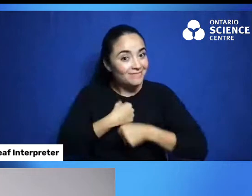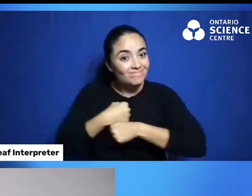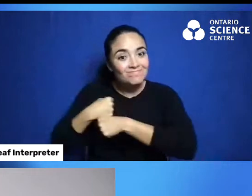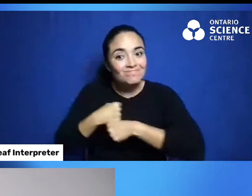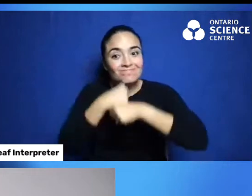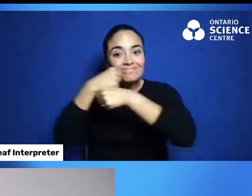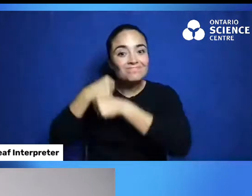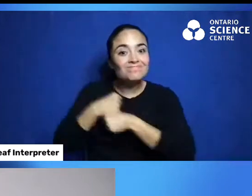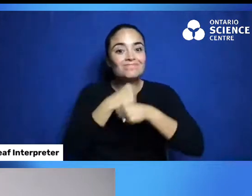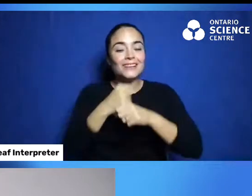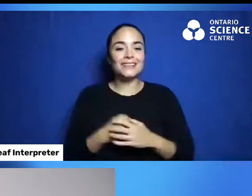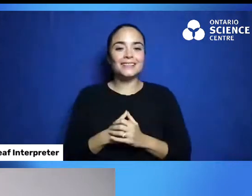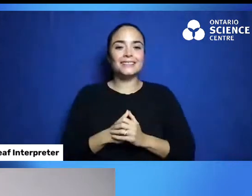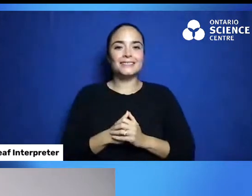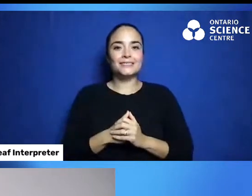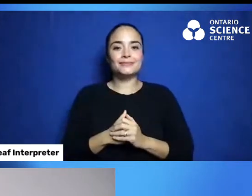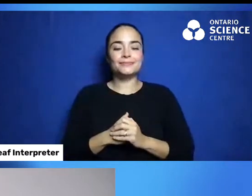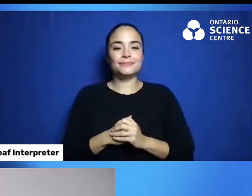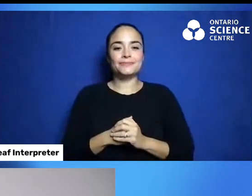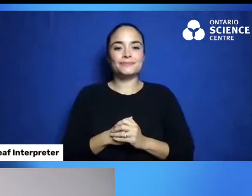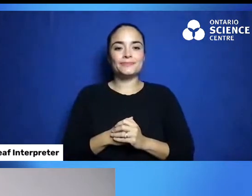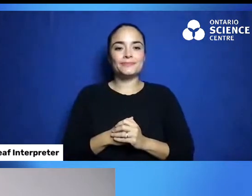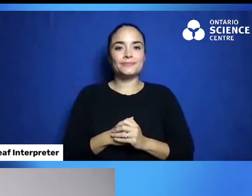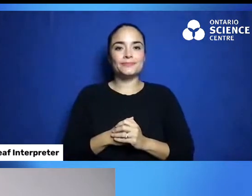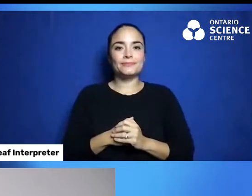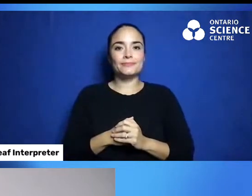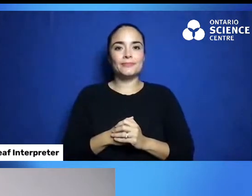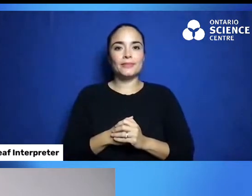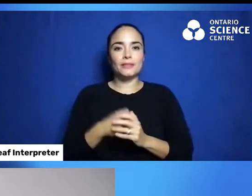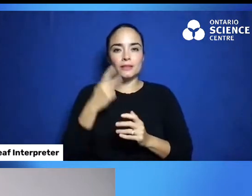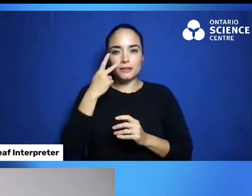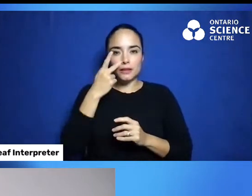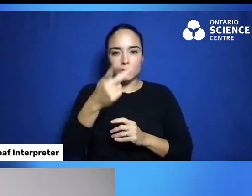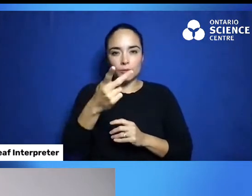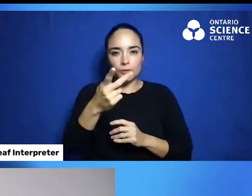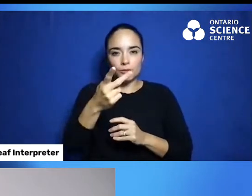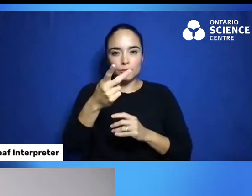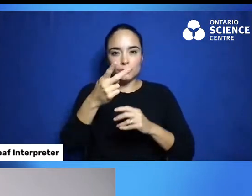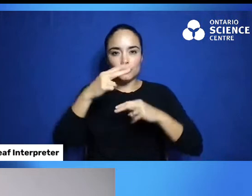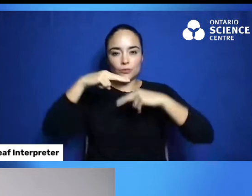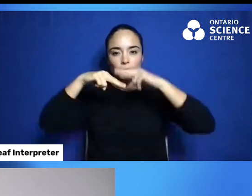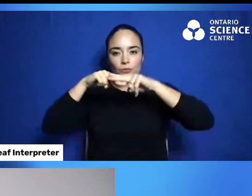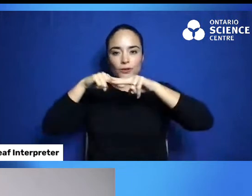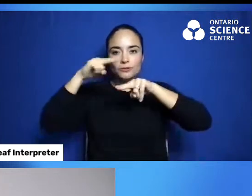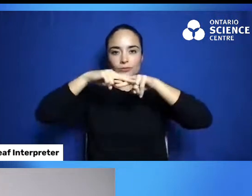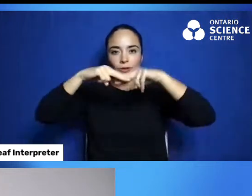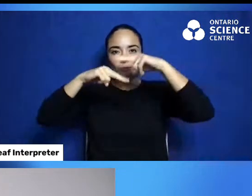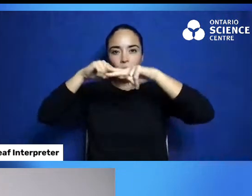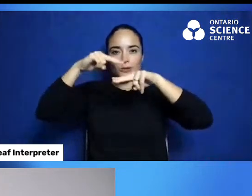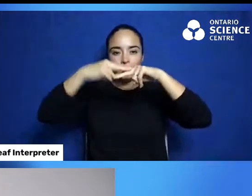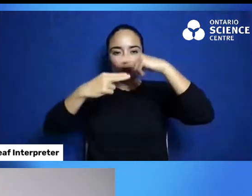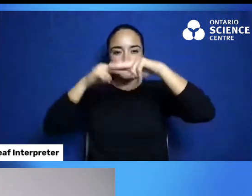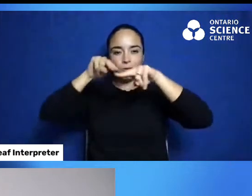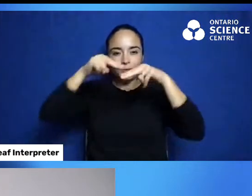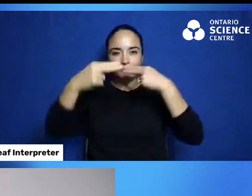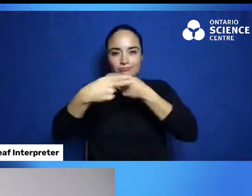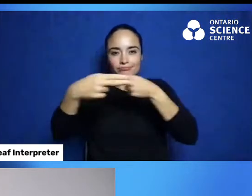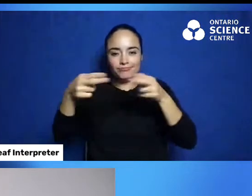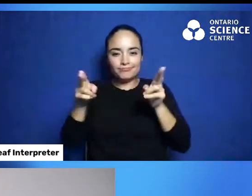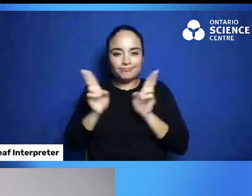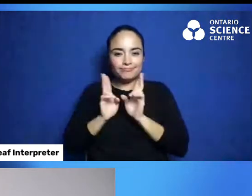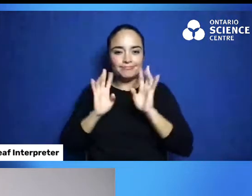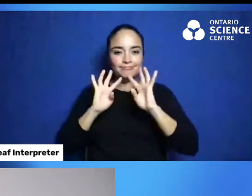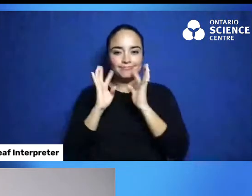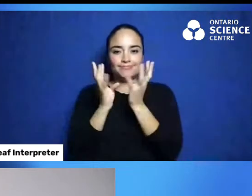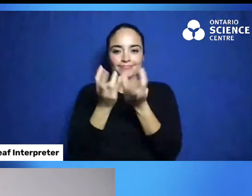that piece of wood, I even bent around the corners. And I placed it here. The process